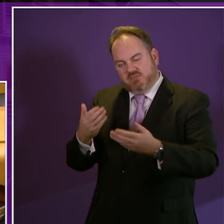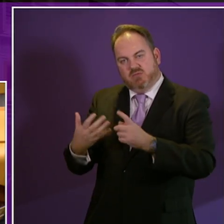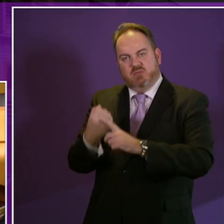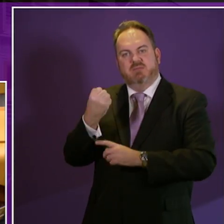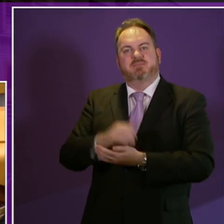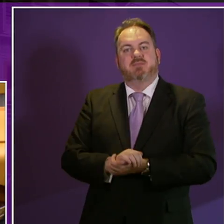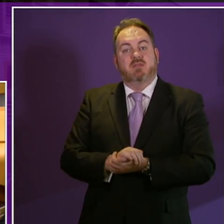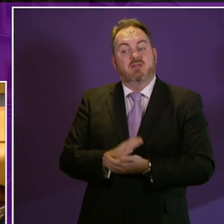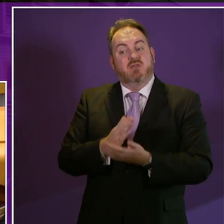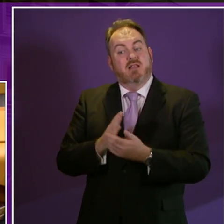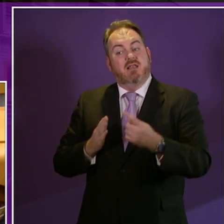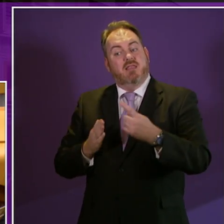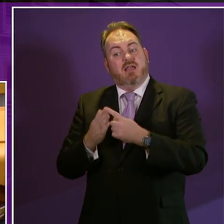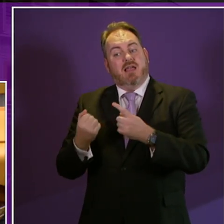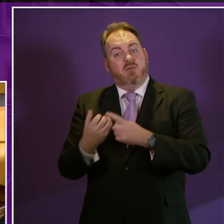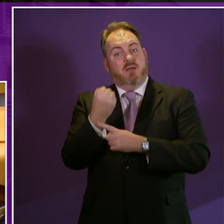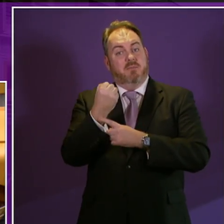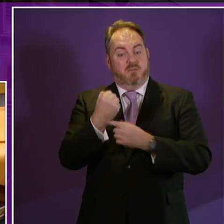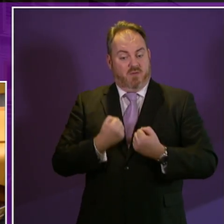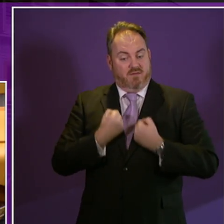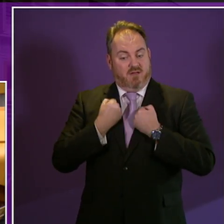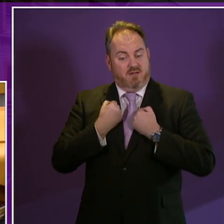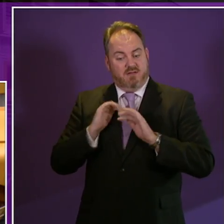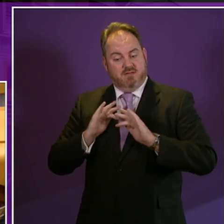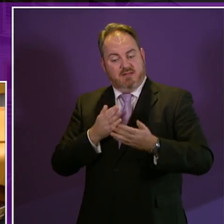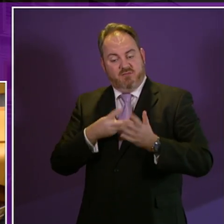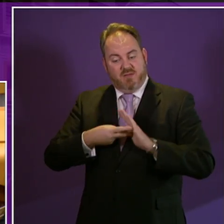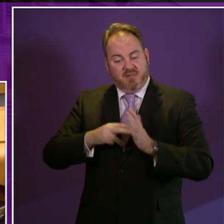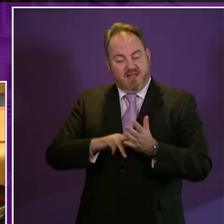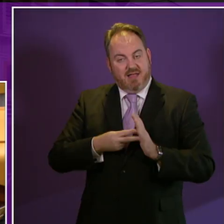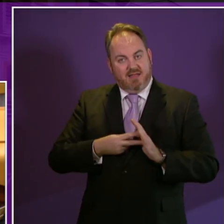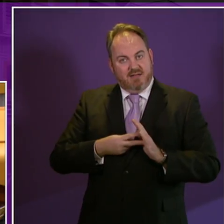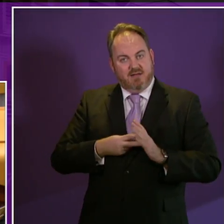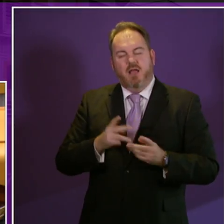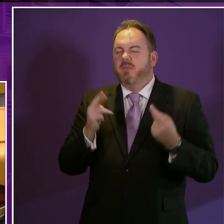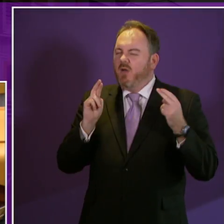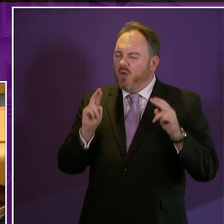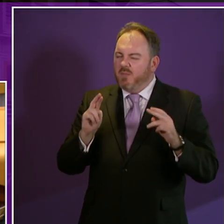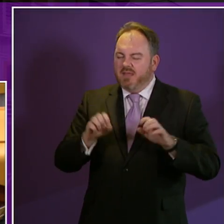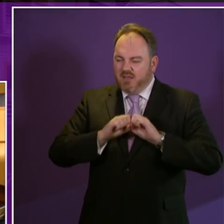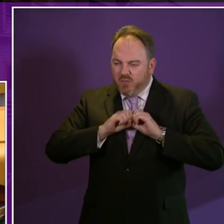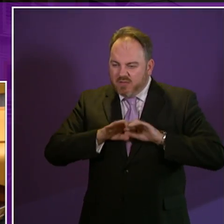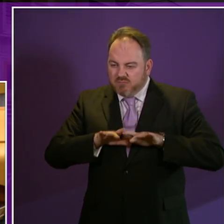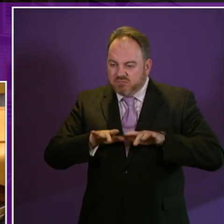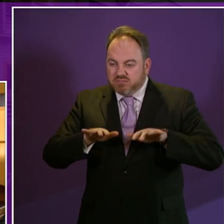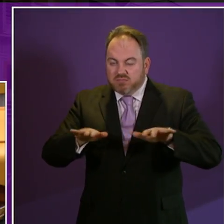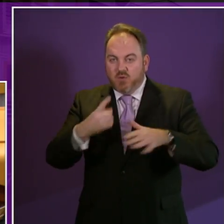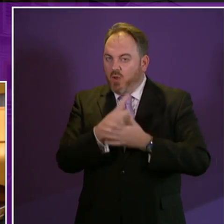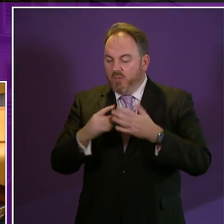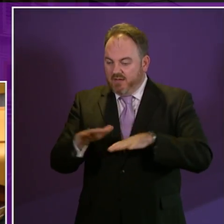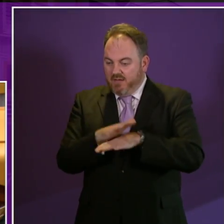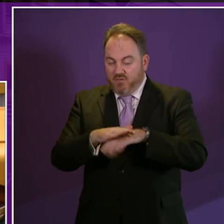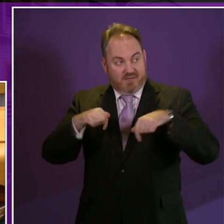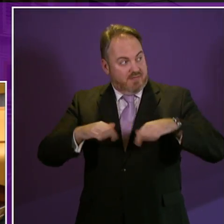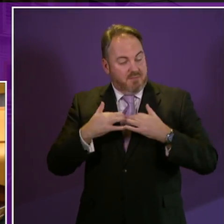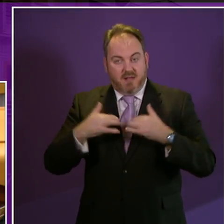that the outcomes of the Scottish Government Delivery Plan are felt not just in this Parliament, but more importantly,